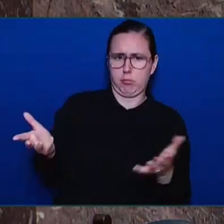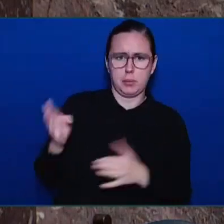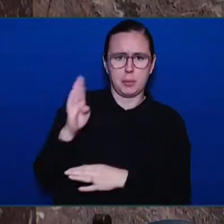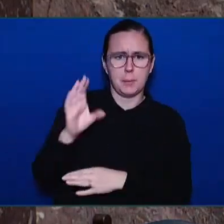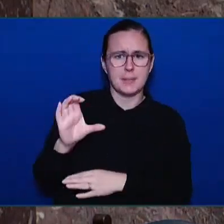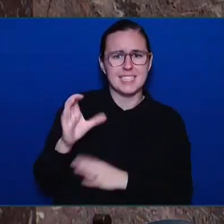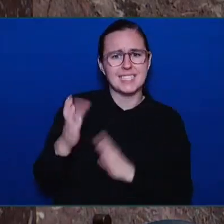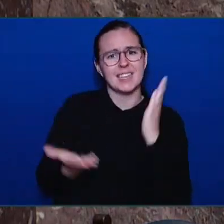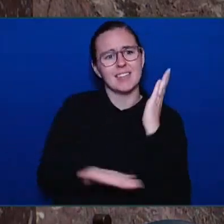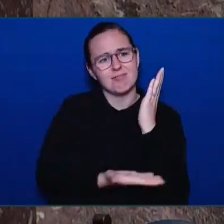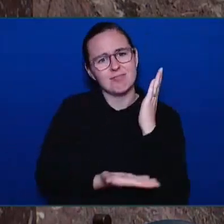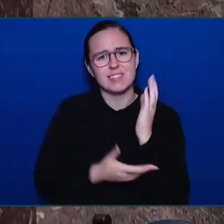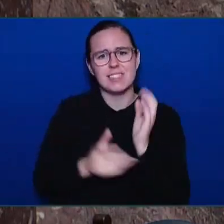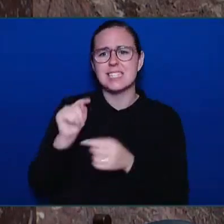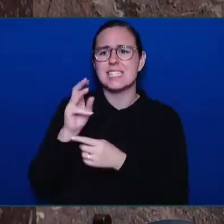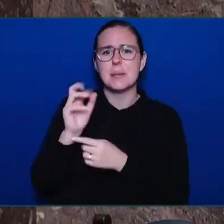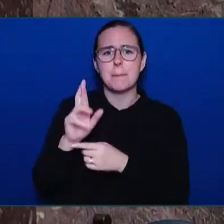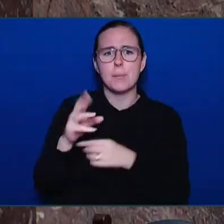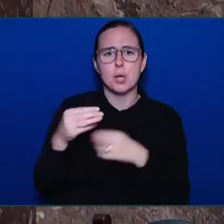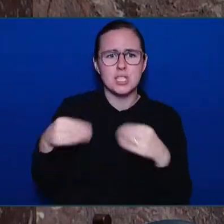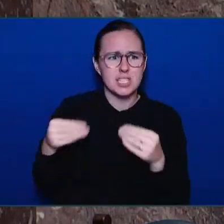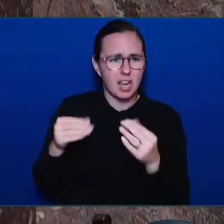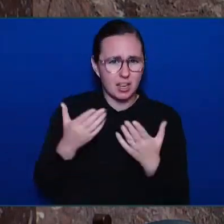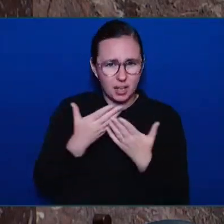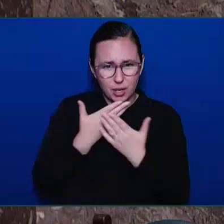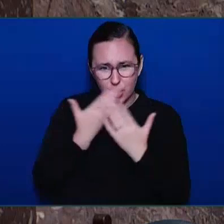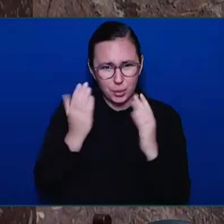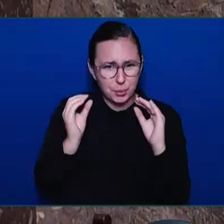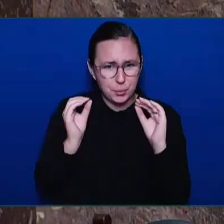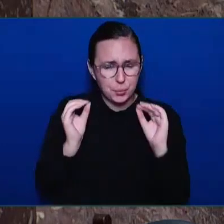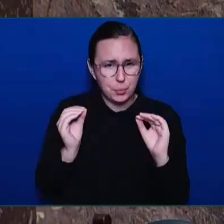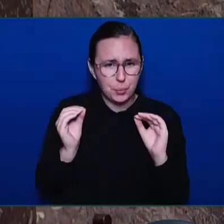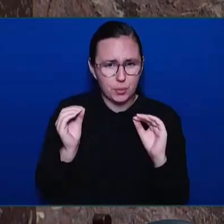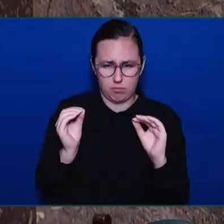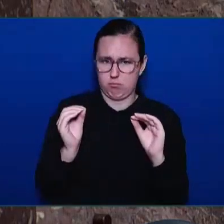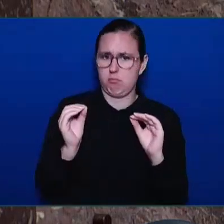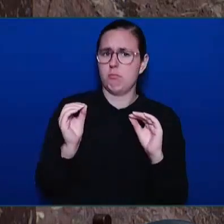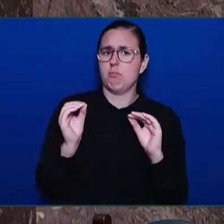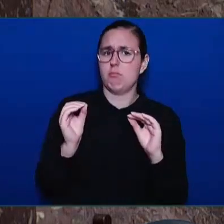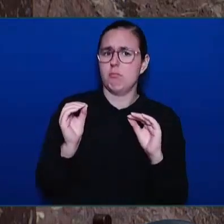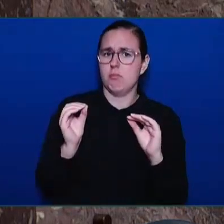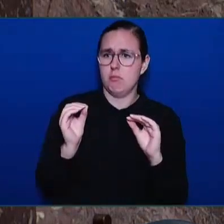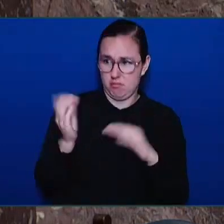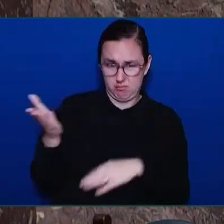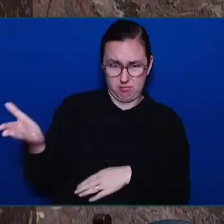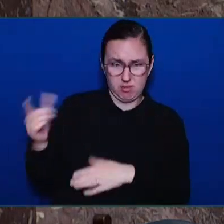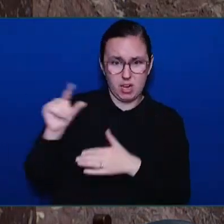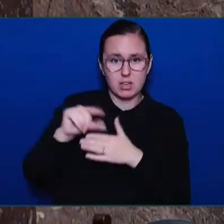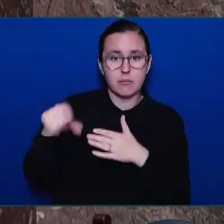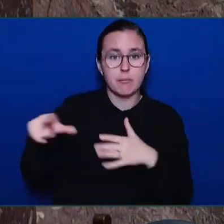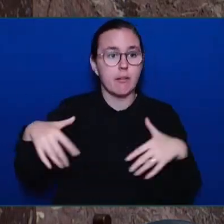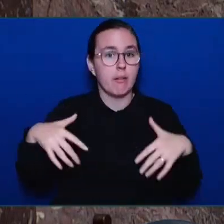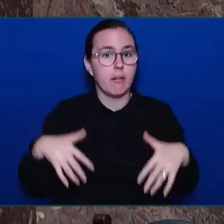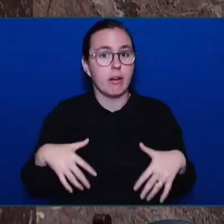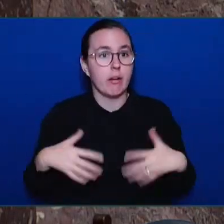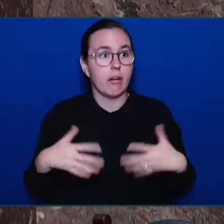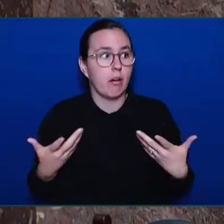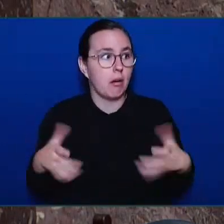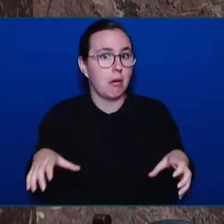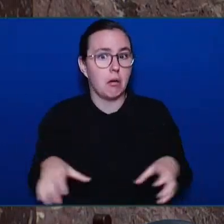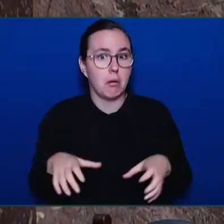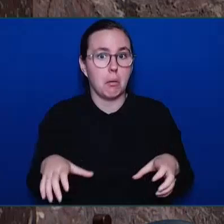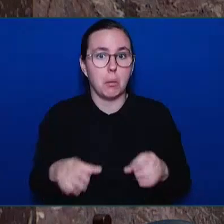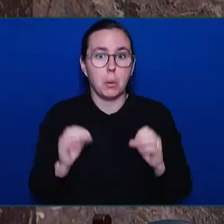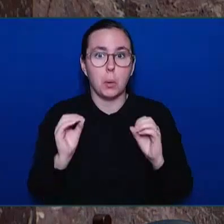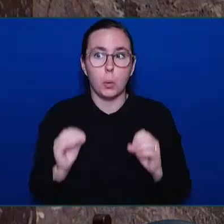The reality is this government's inaction is having devastating impact on all logging contractors out there, including First Nations contractors